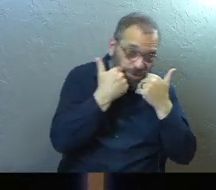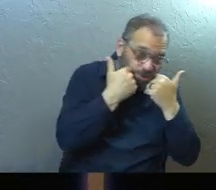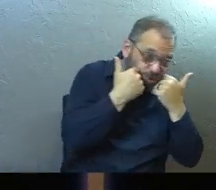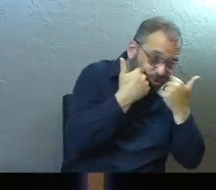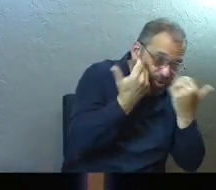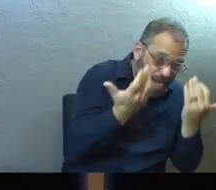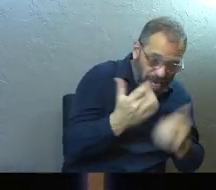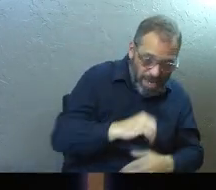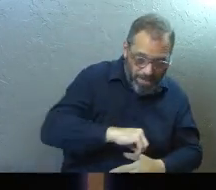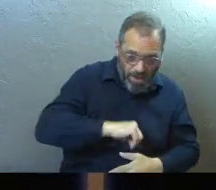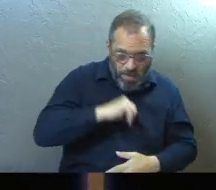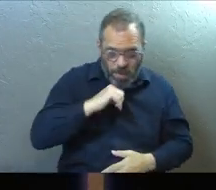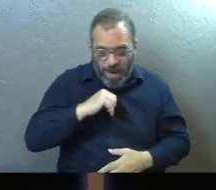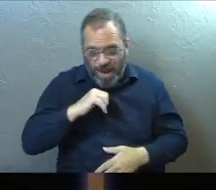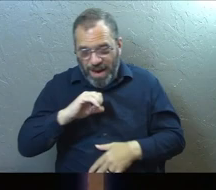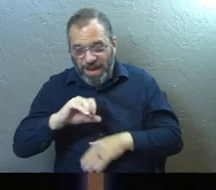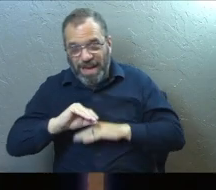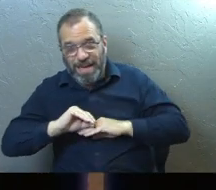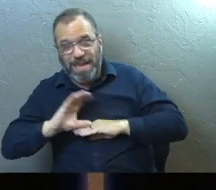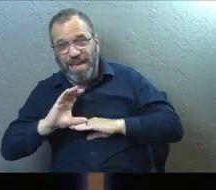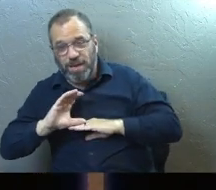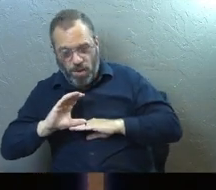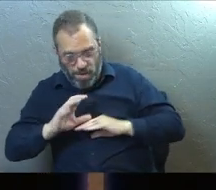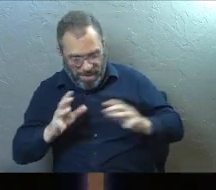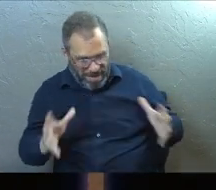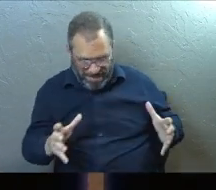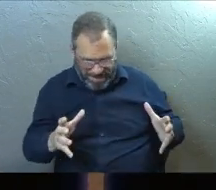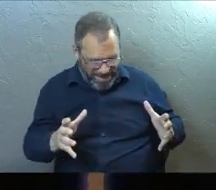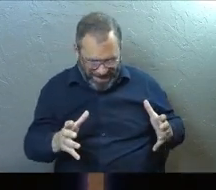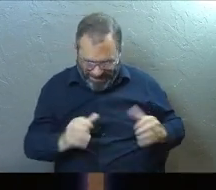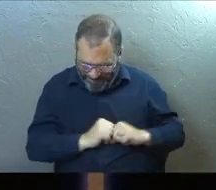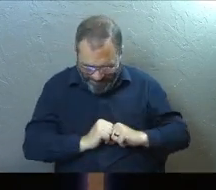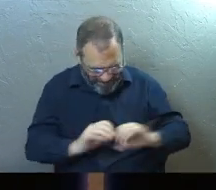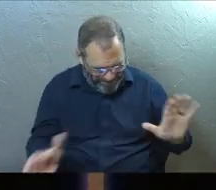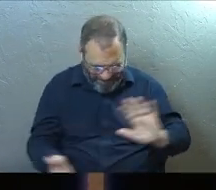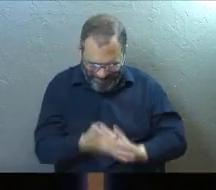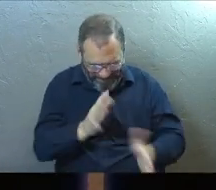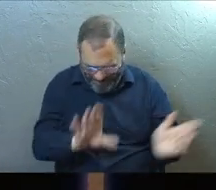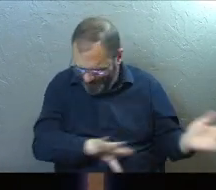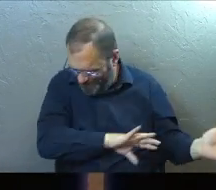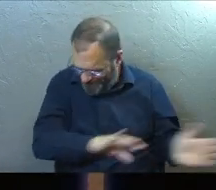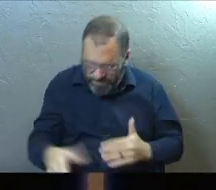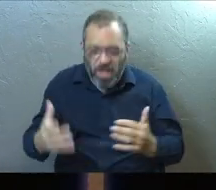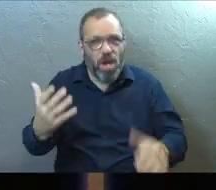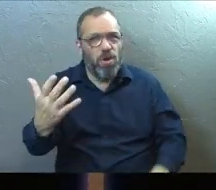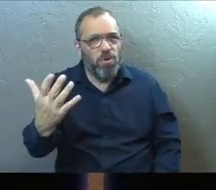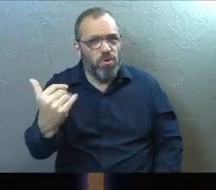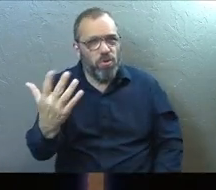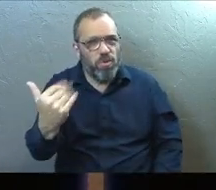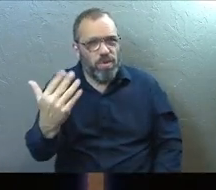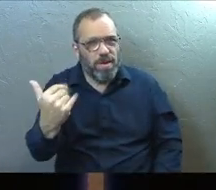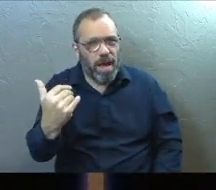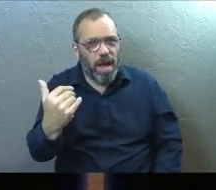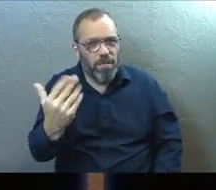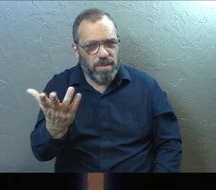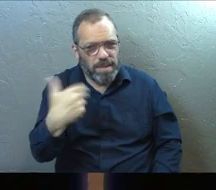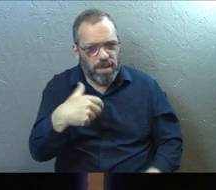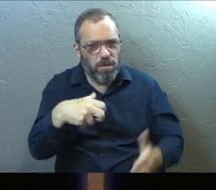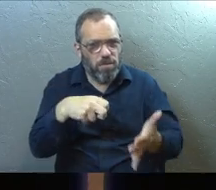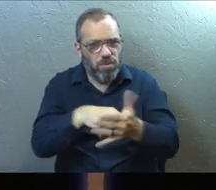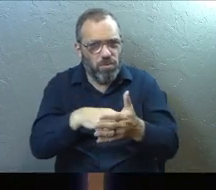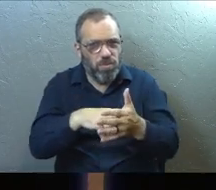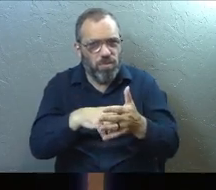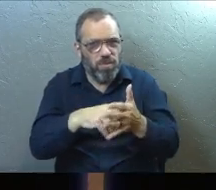praying against pride and ego. Give that up. That's nonsense. You just come and do business with God that you need to do.